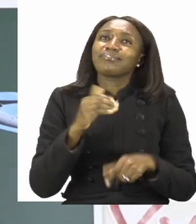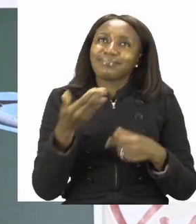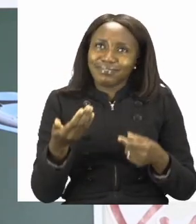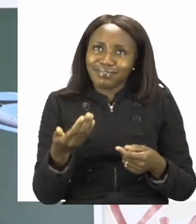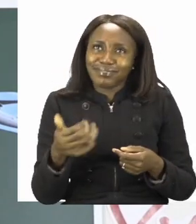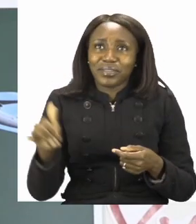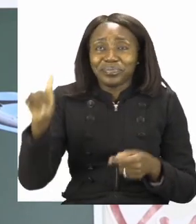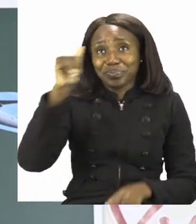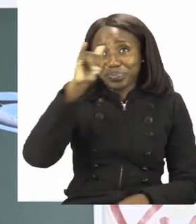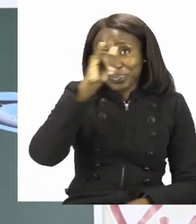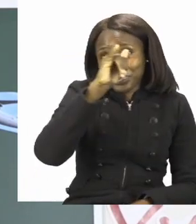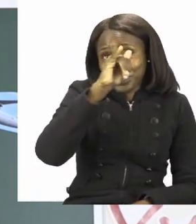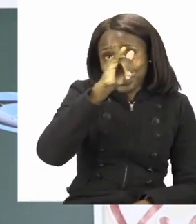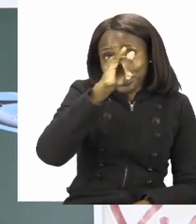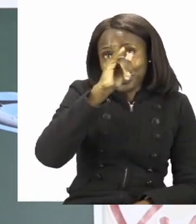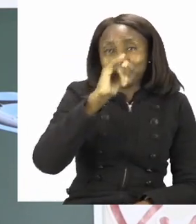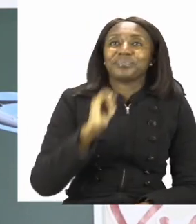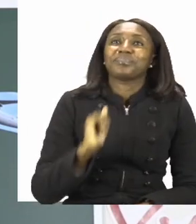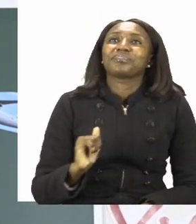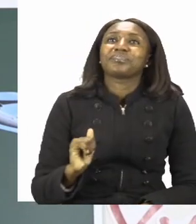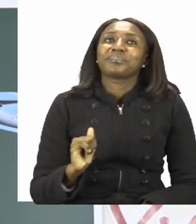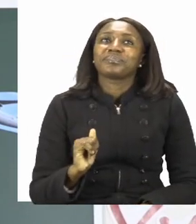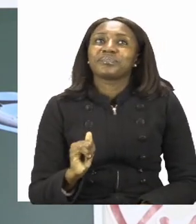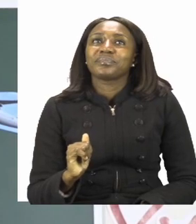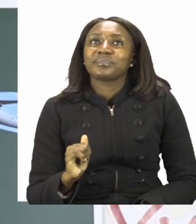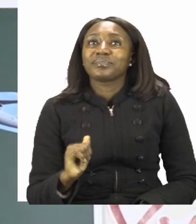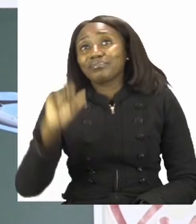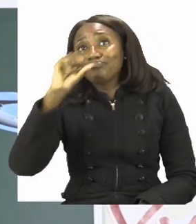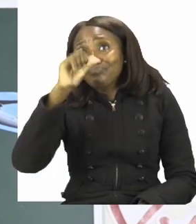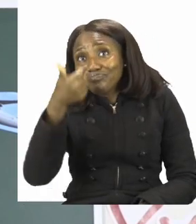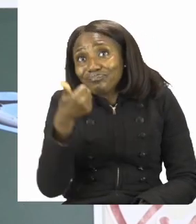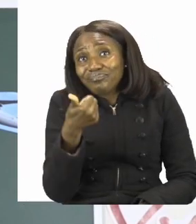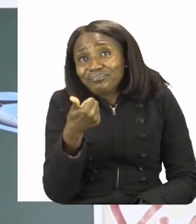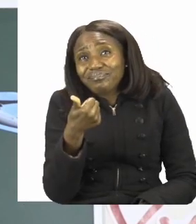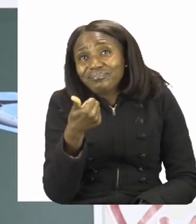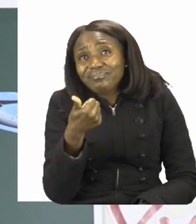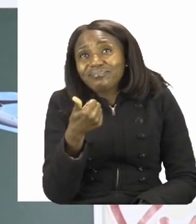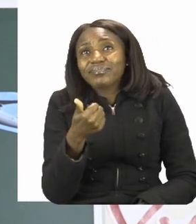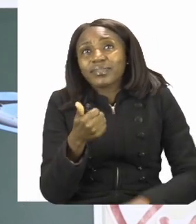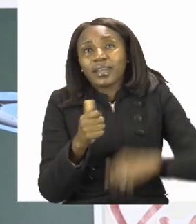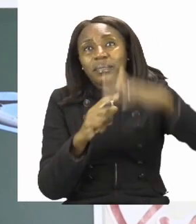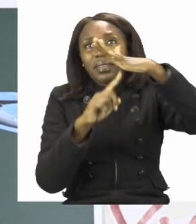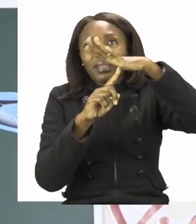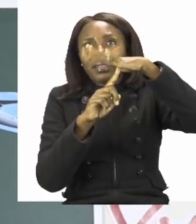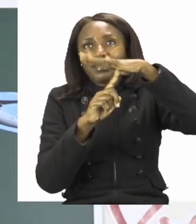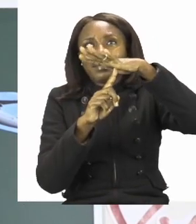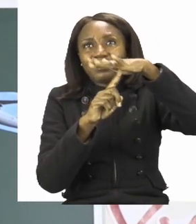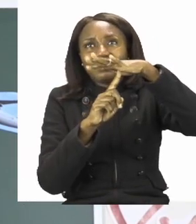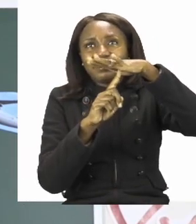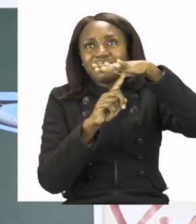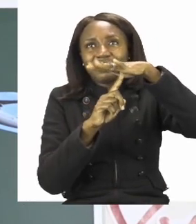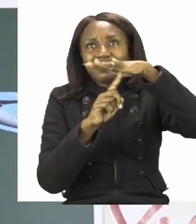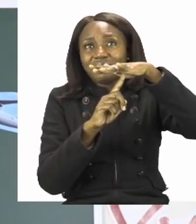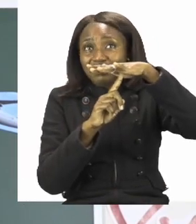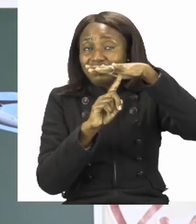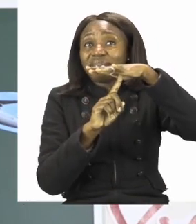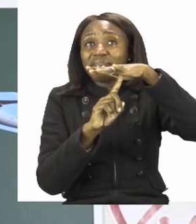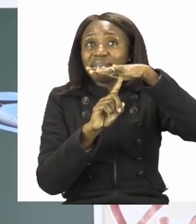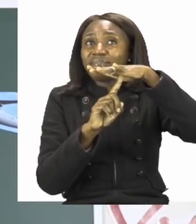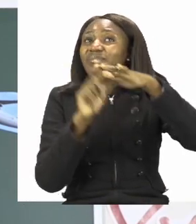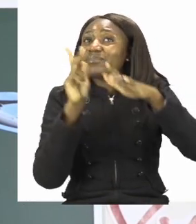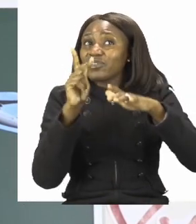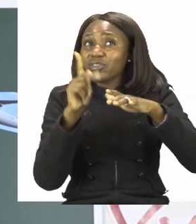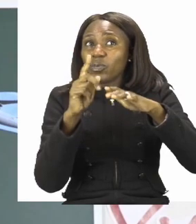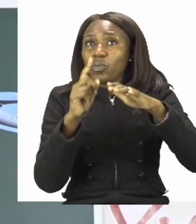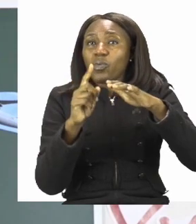aeroplane. It flies in the sky. But that's not the only thing that flies in the sky. We have a helicopter. That one